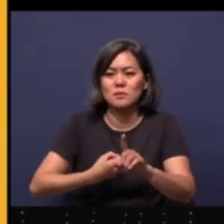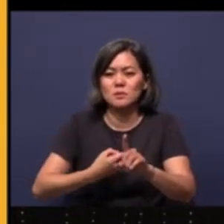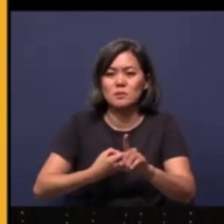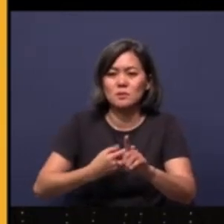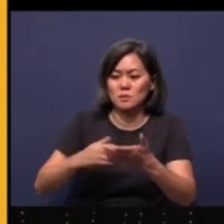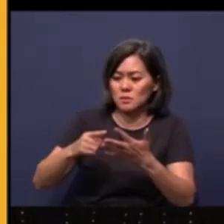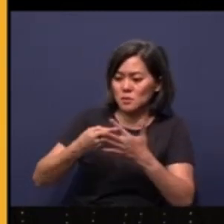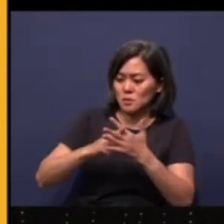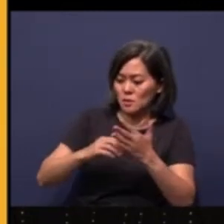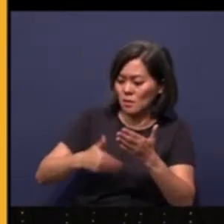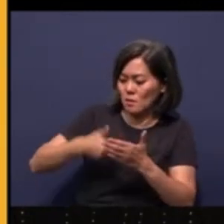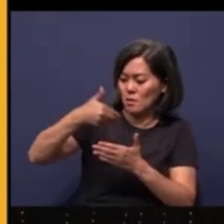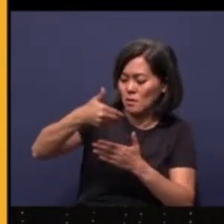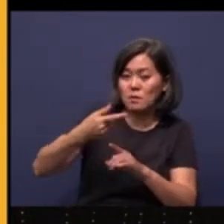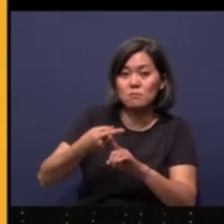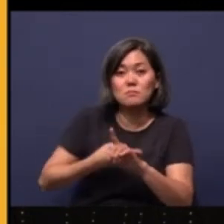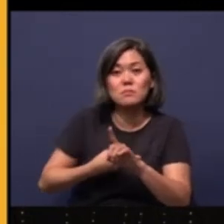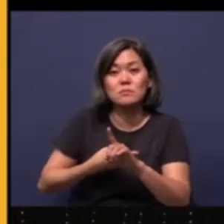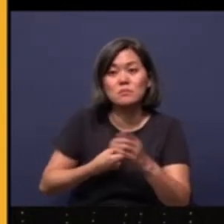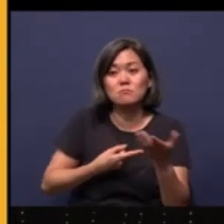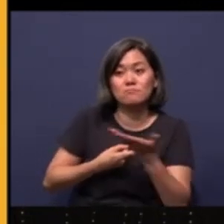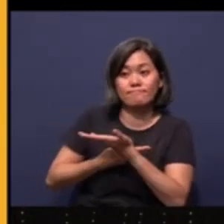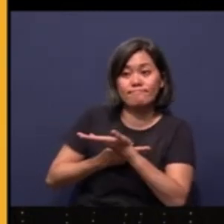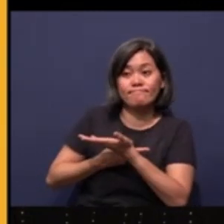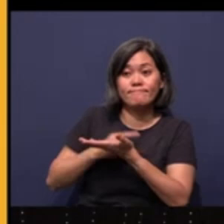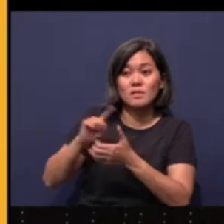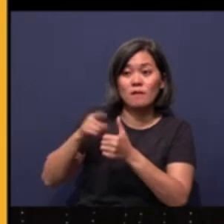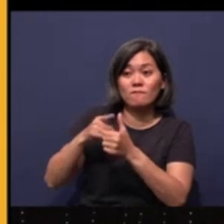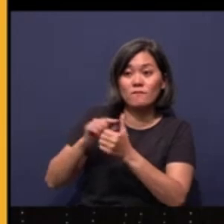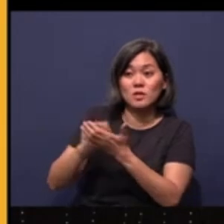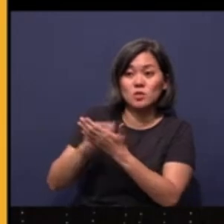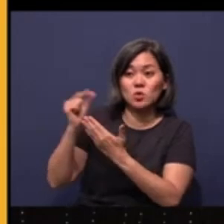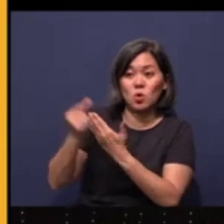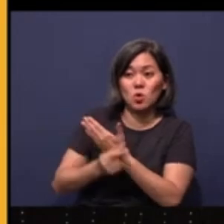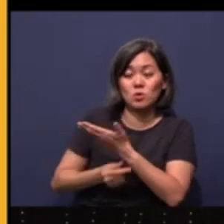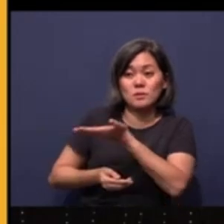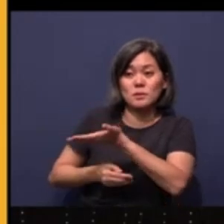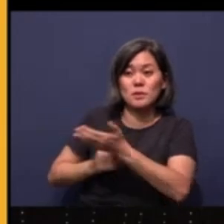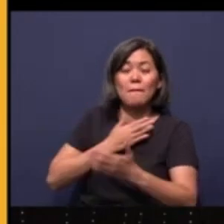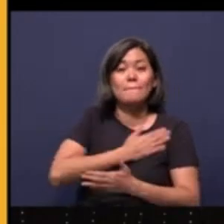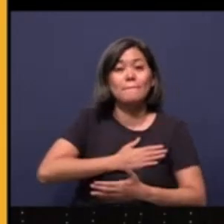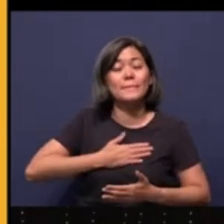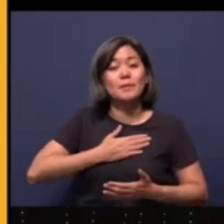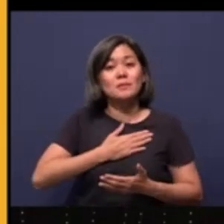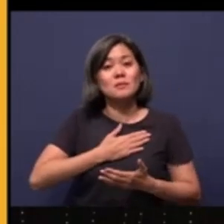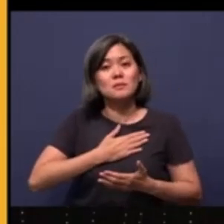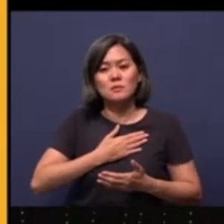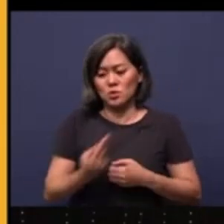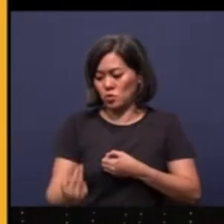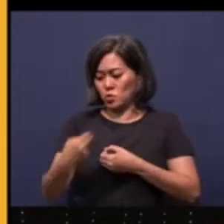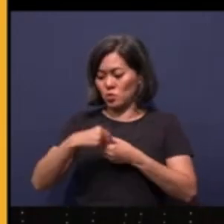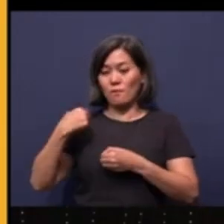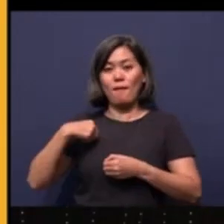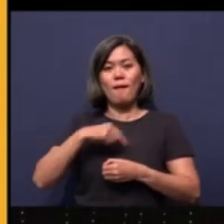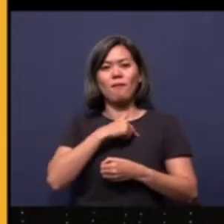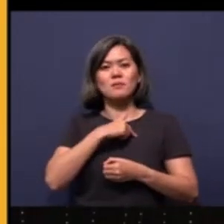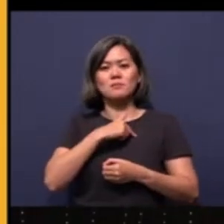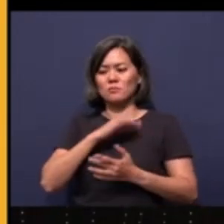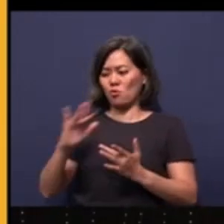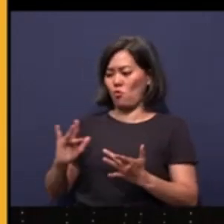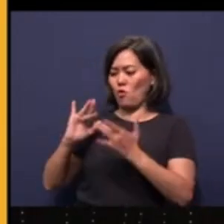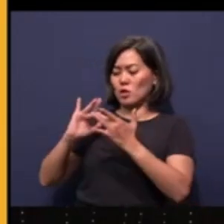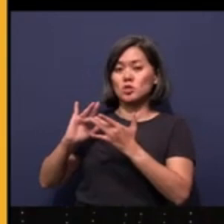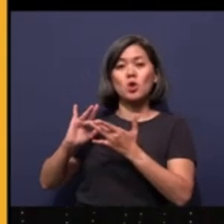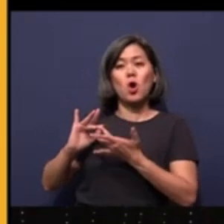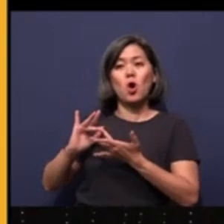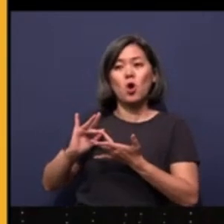next month, first August, first week of August. Please join us to reach out to